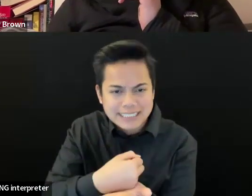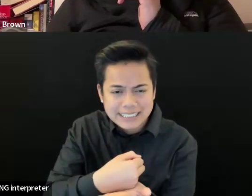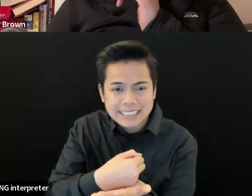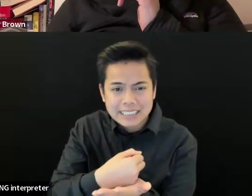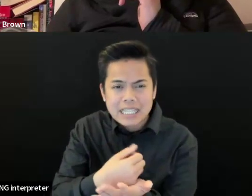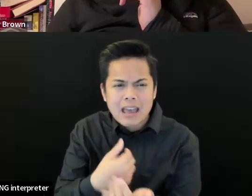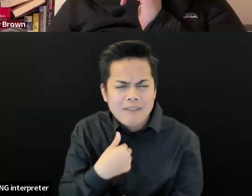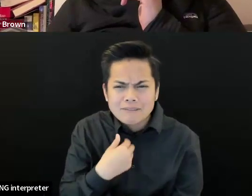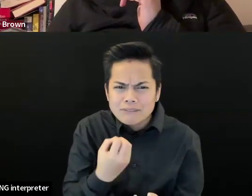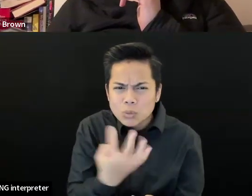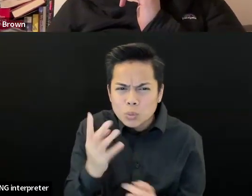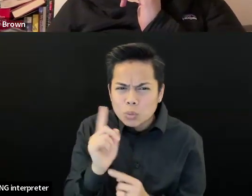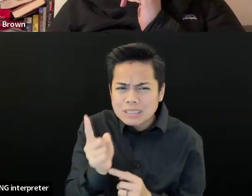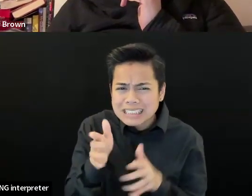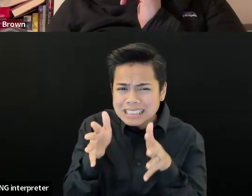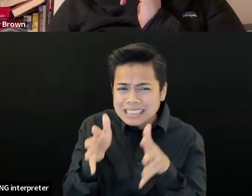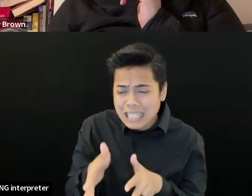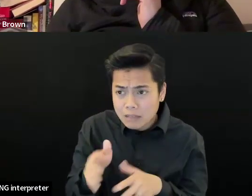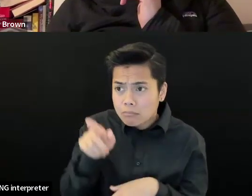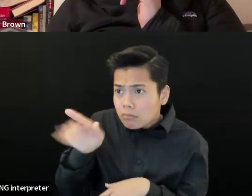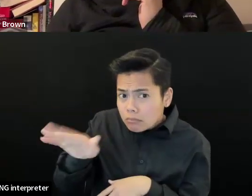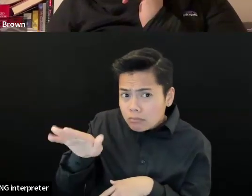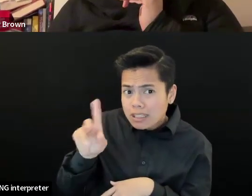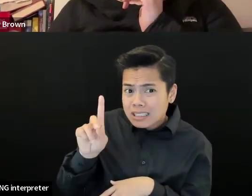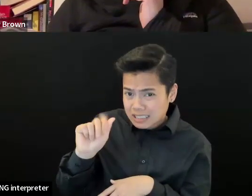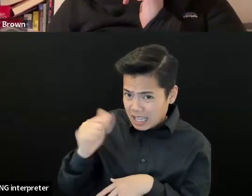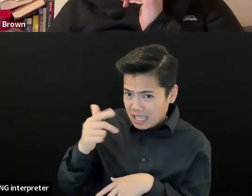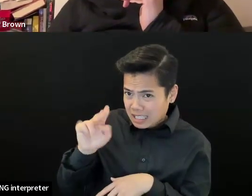All right. That sounds good. Um,